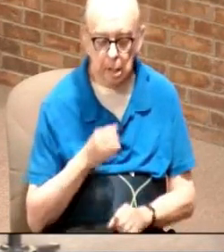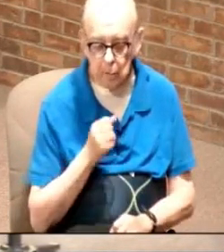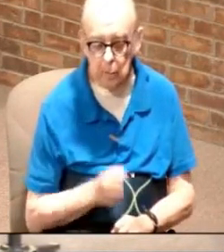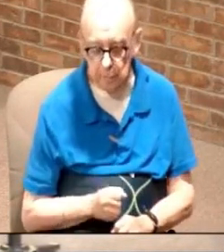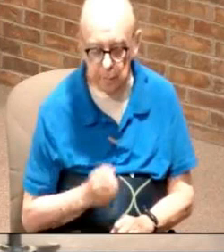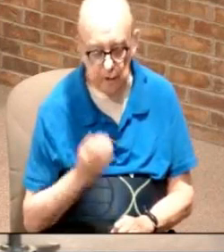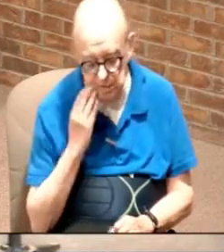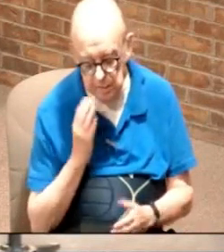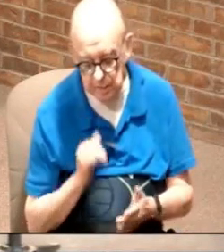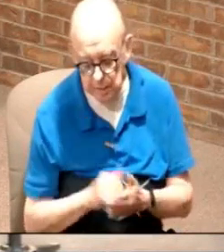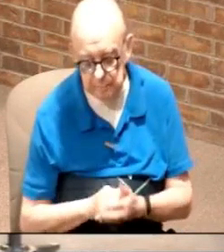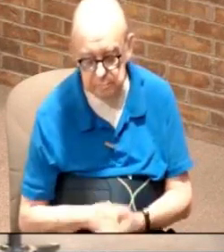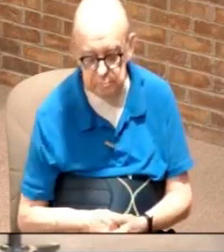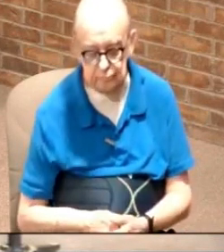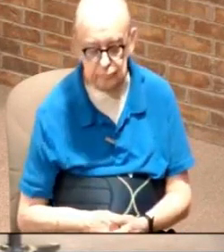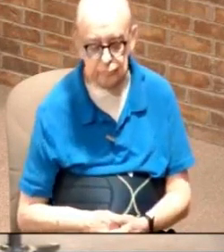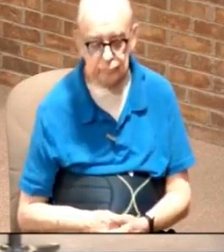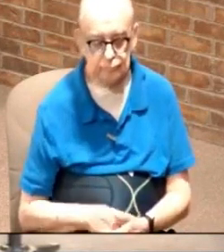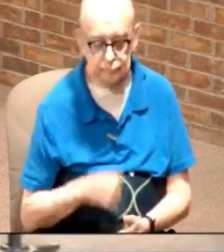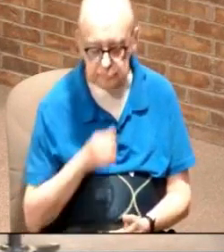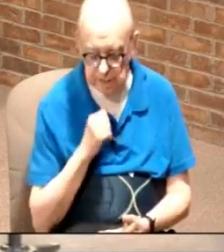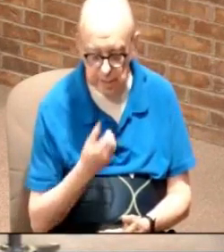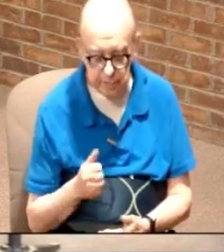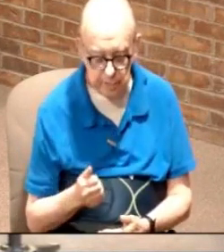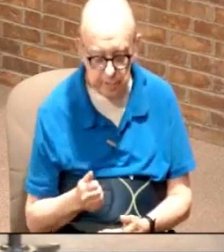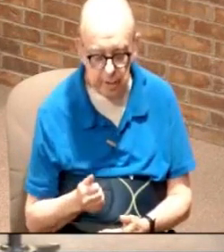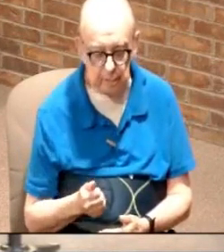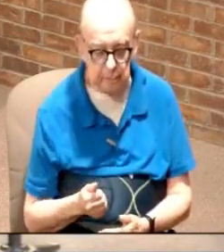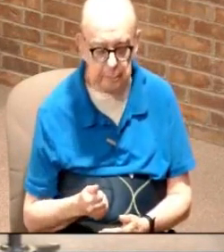okay at the age of 10